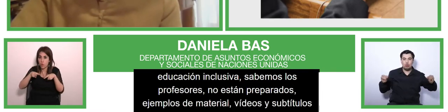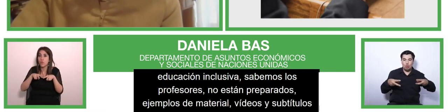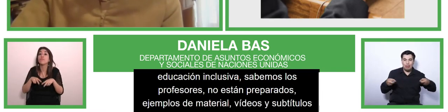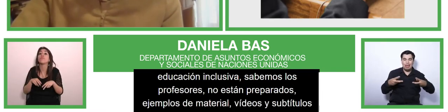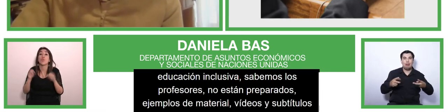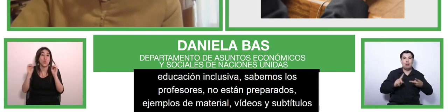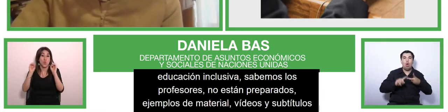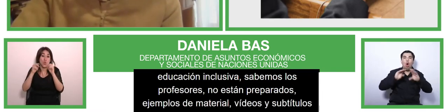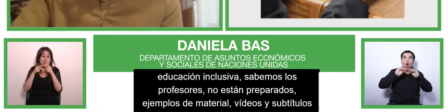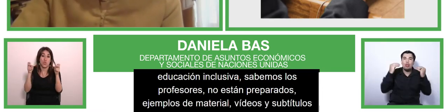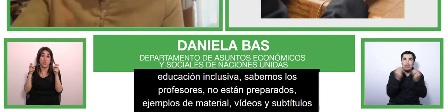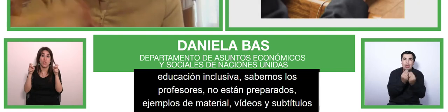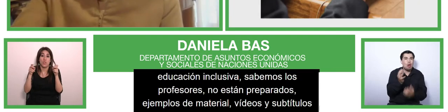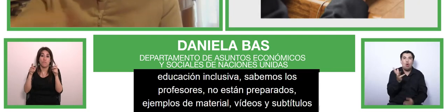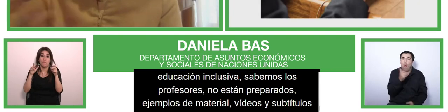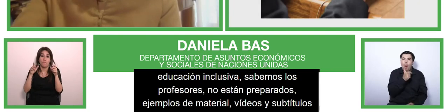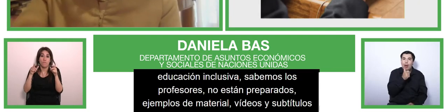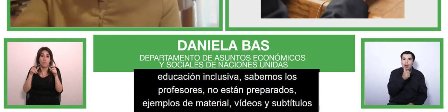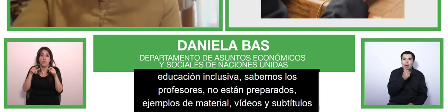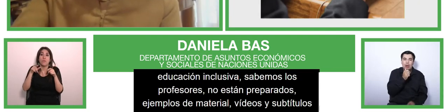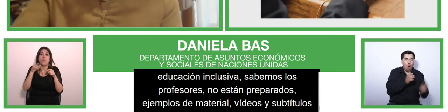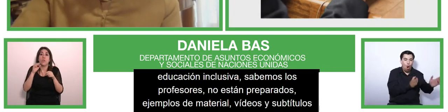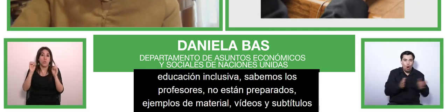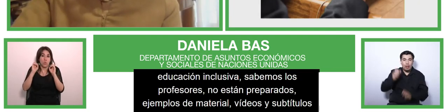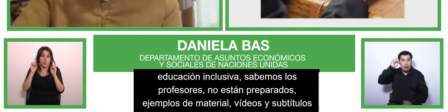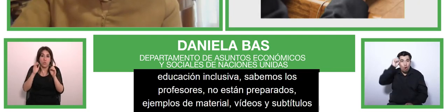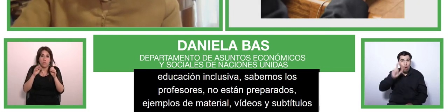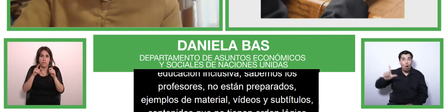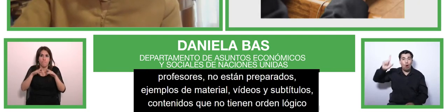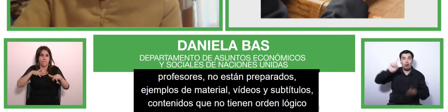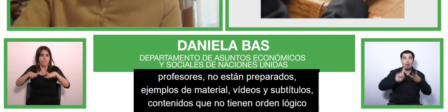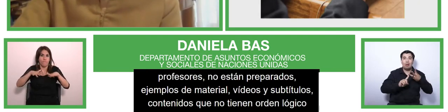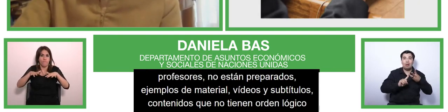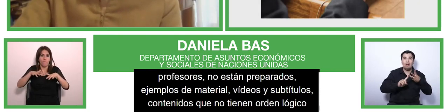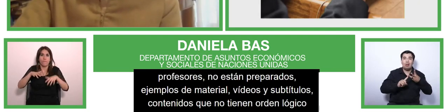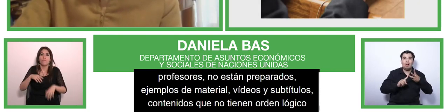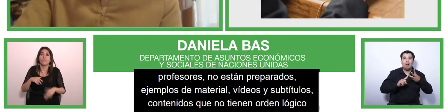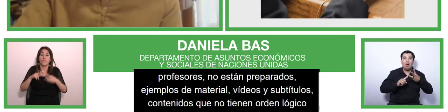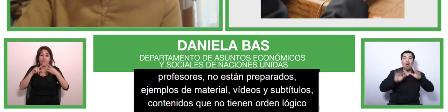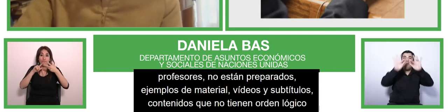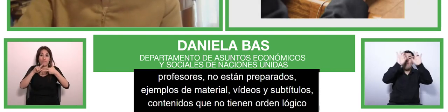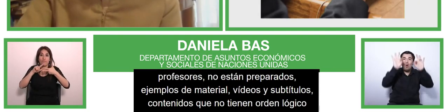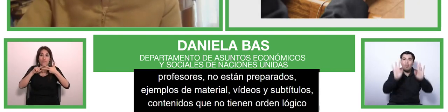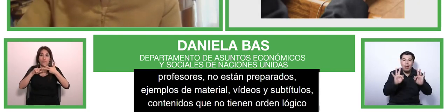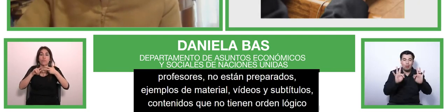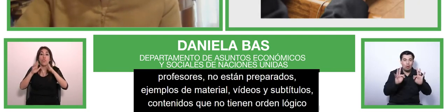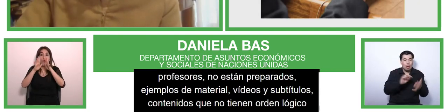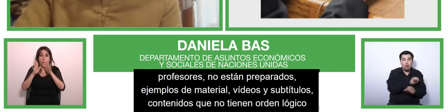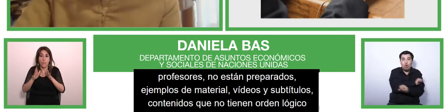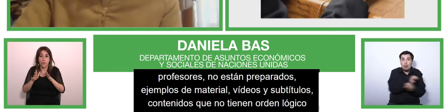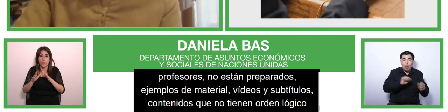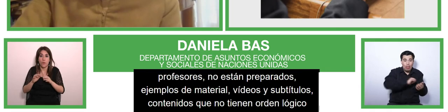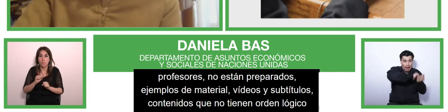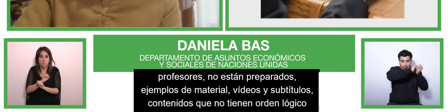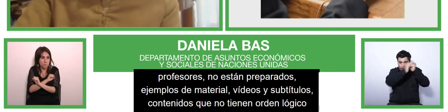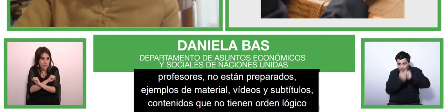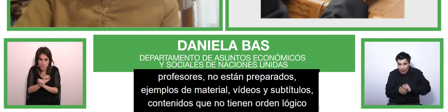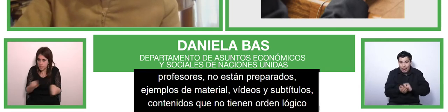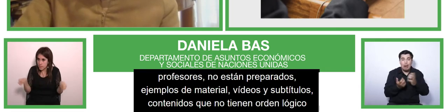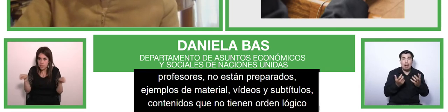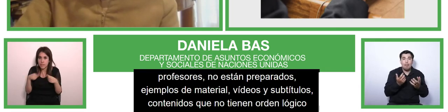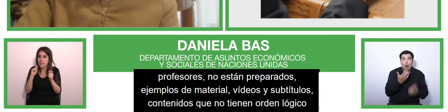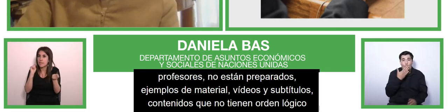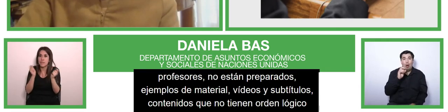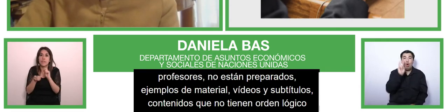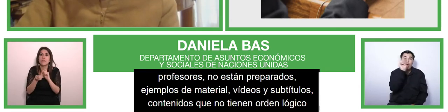for formatting that cannot be adjusted and so on and so forth and i would like before moving to the second part of